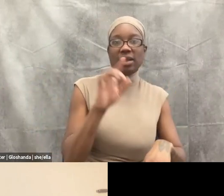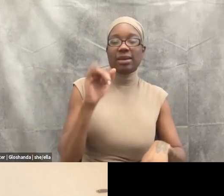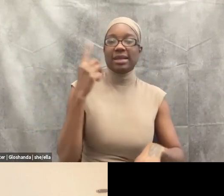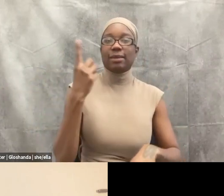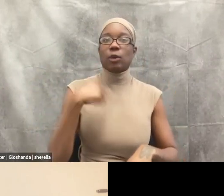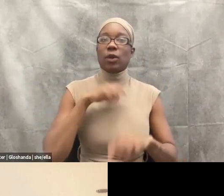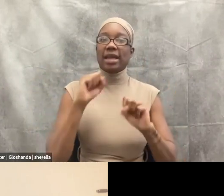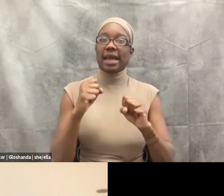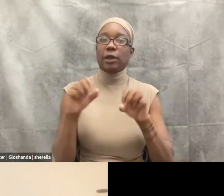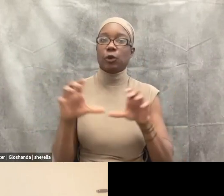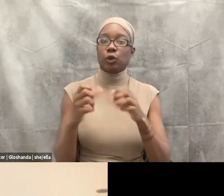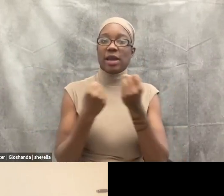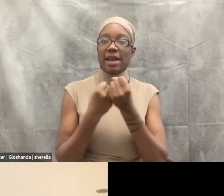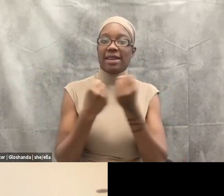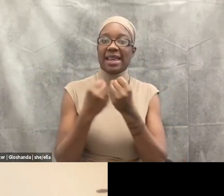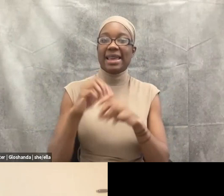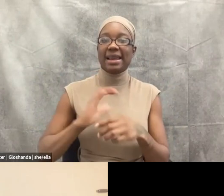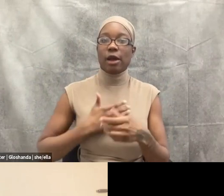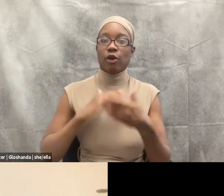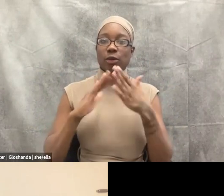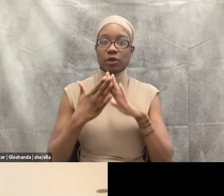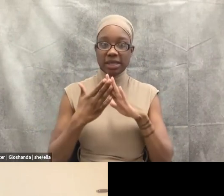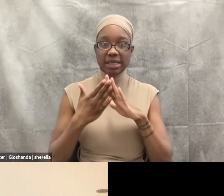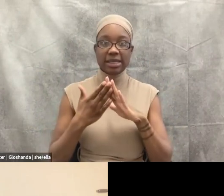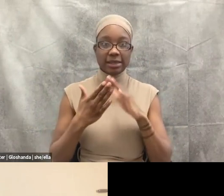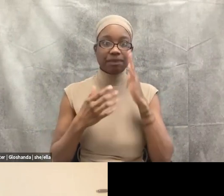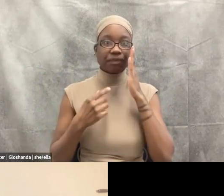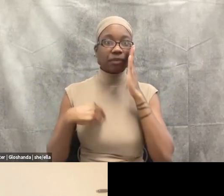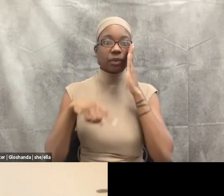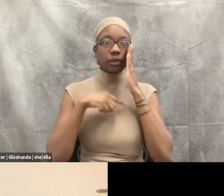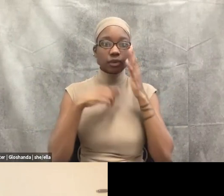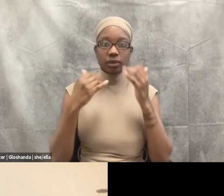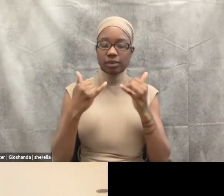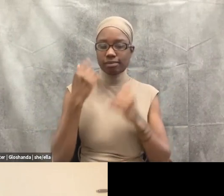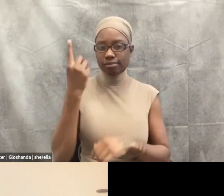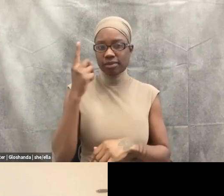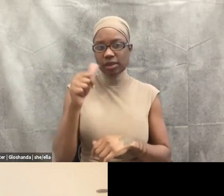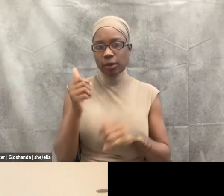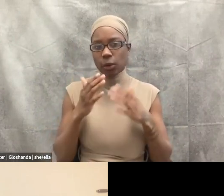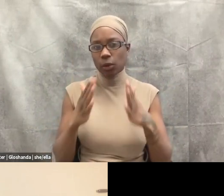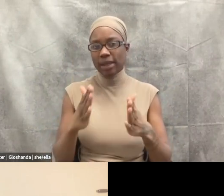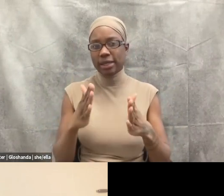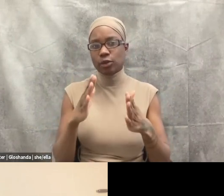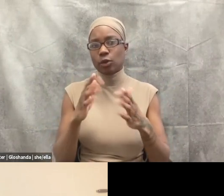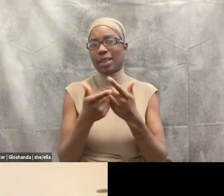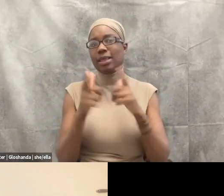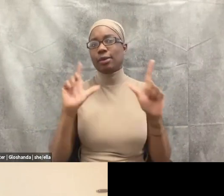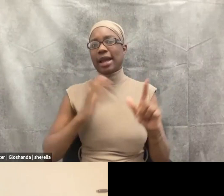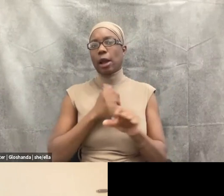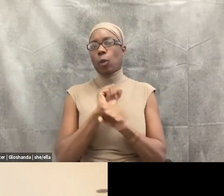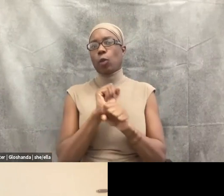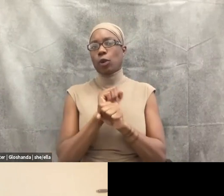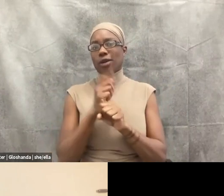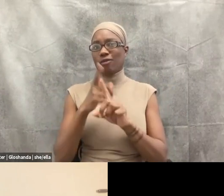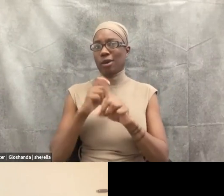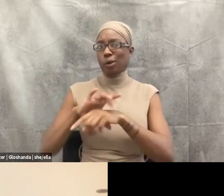Um, as we're starting to consider other ways to sort of liberate our work from coercive interventions, then we have to start as providers by building